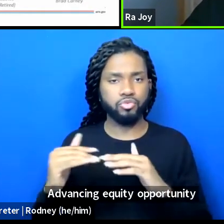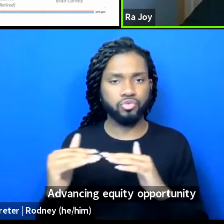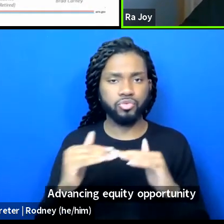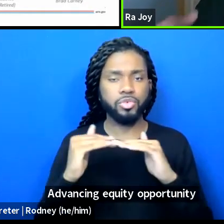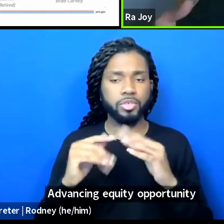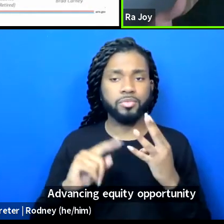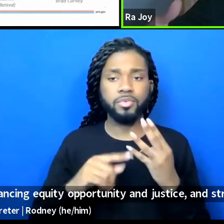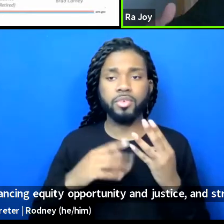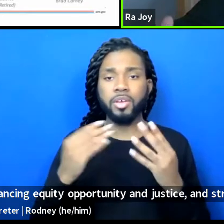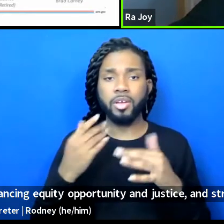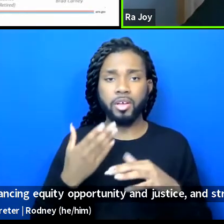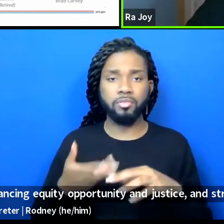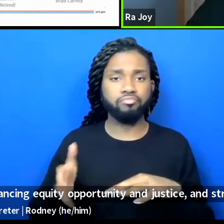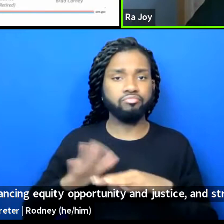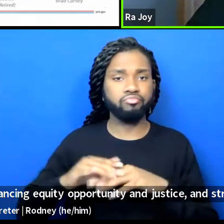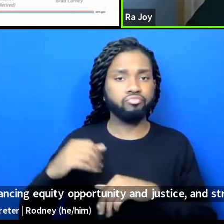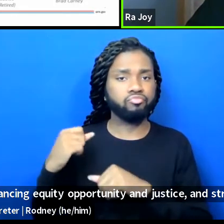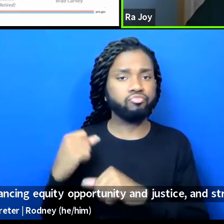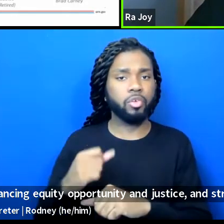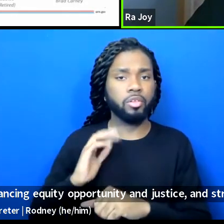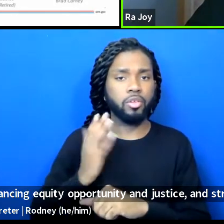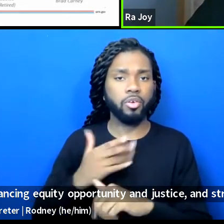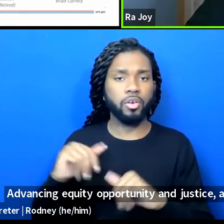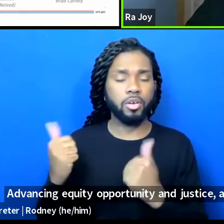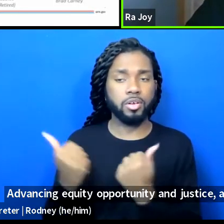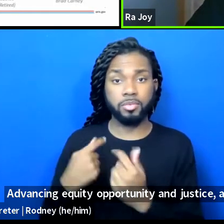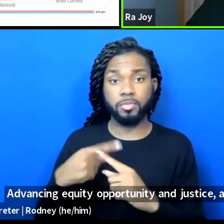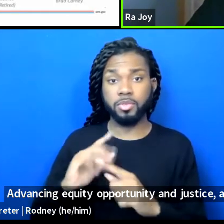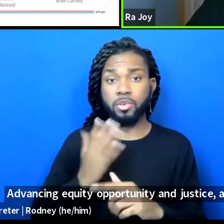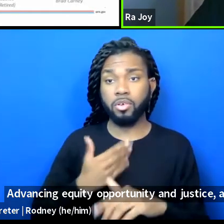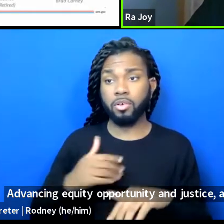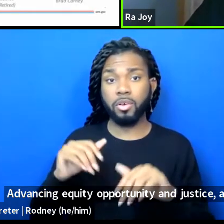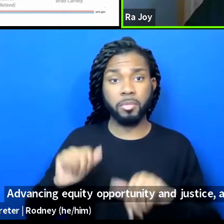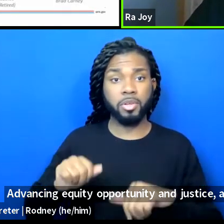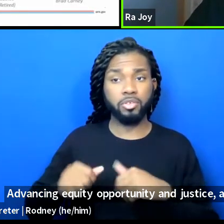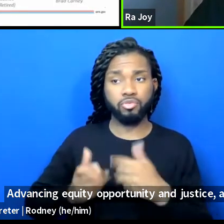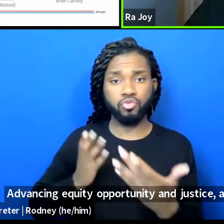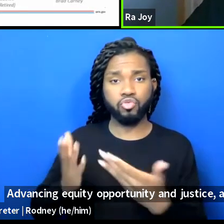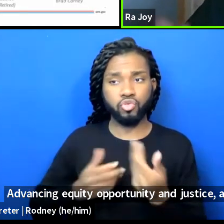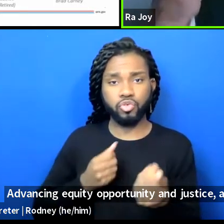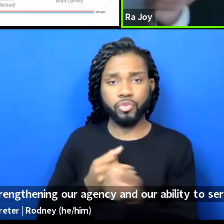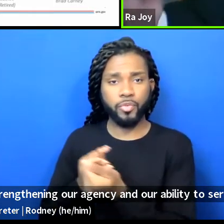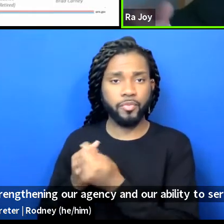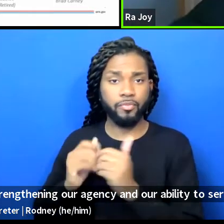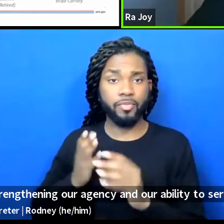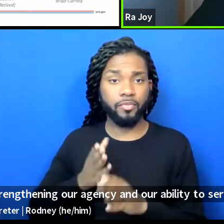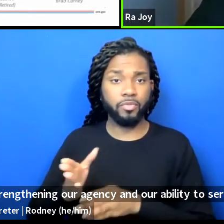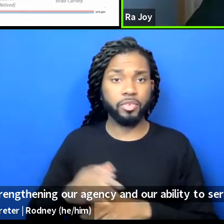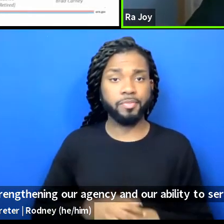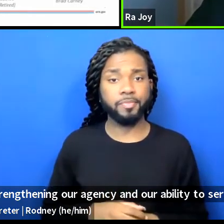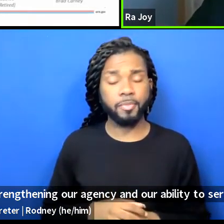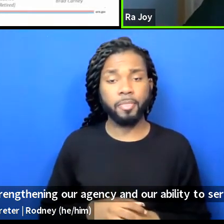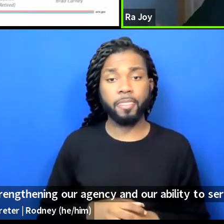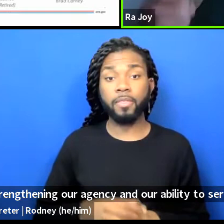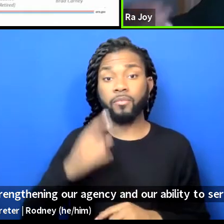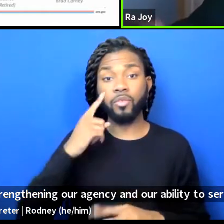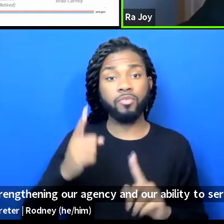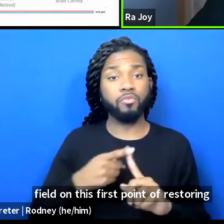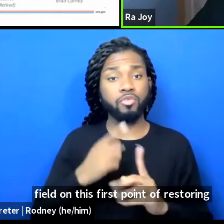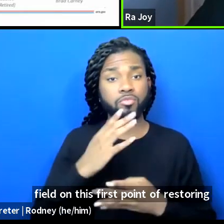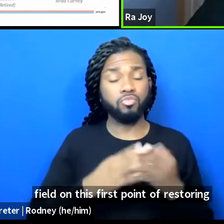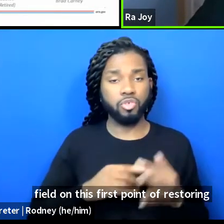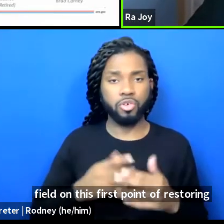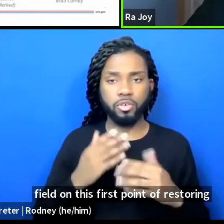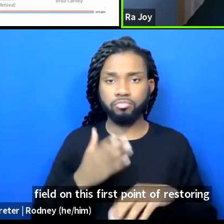and strengthening our agency and our ability to serve the field. On this first point of restoring the